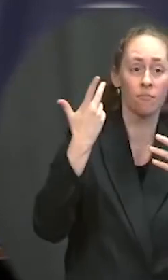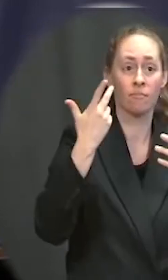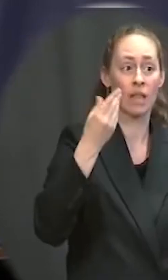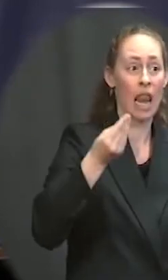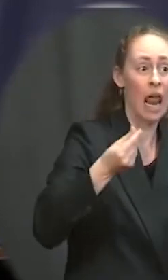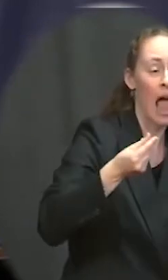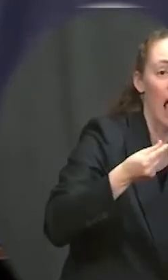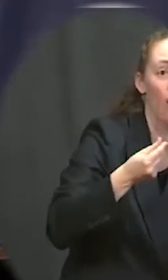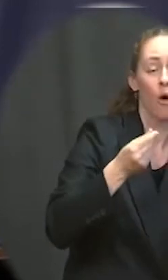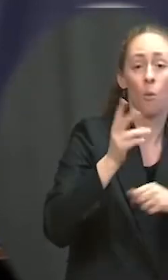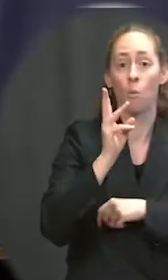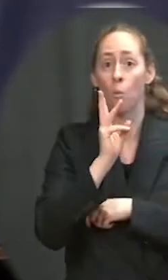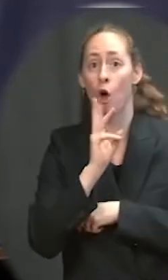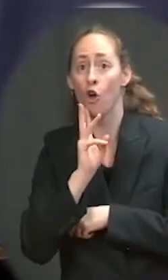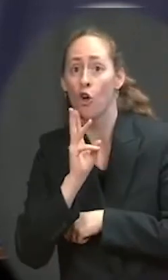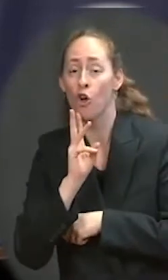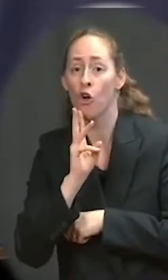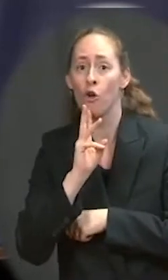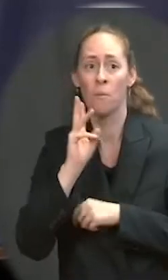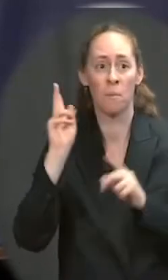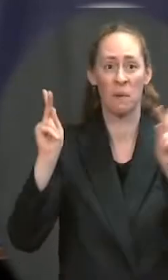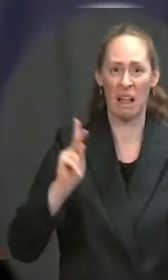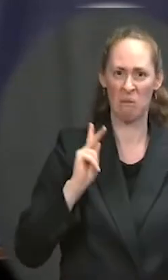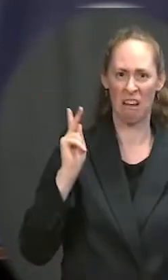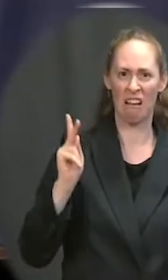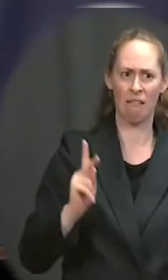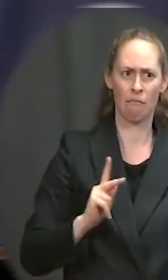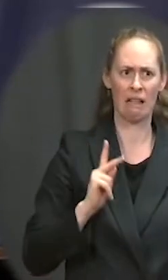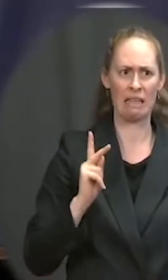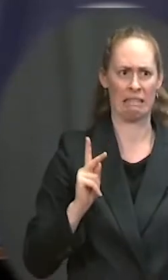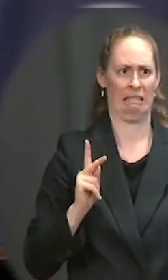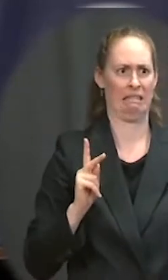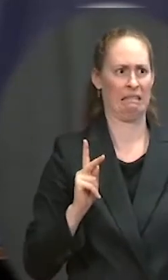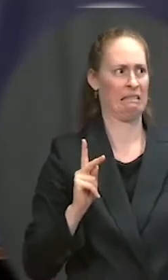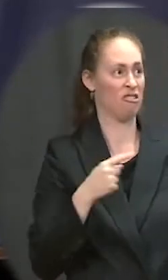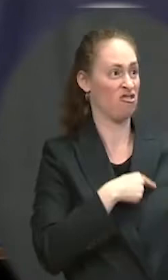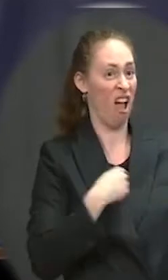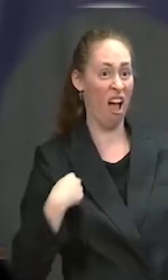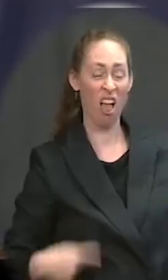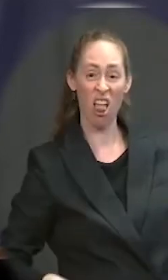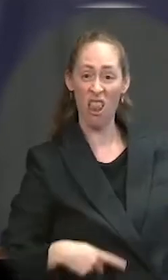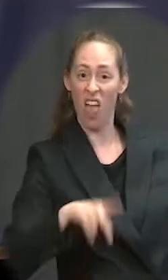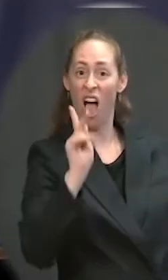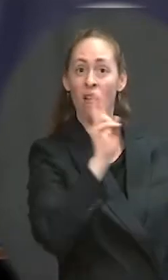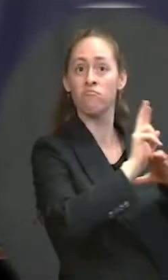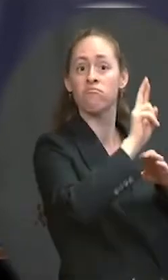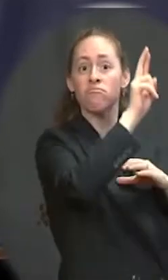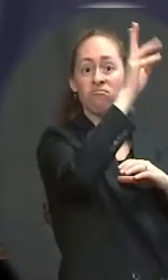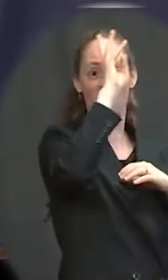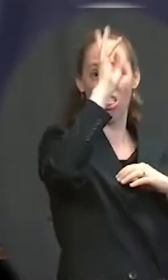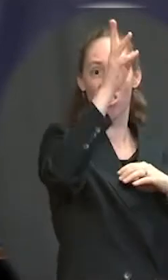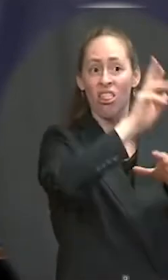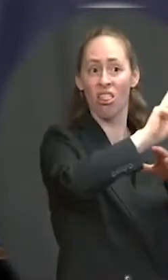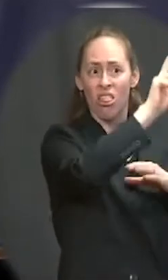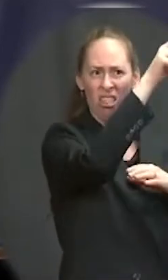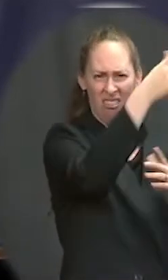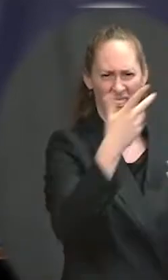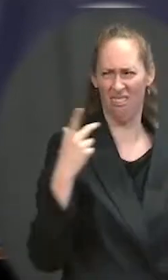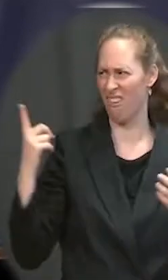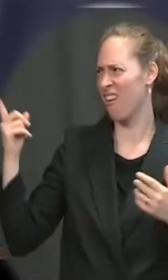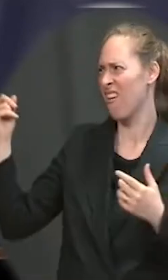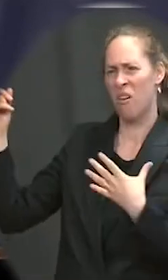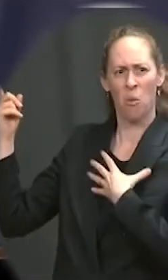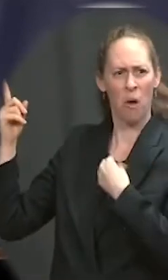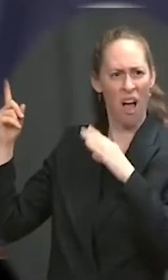that China has allowed, knowingly allowed something like this to happen. So does the White House condemn this kind of repeated reckless